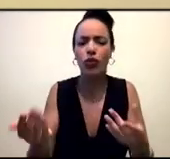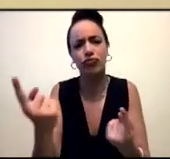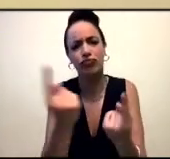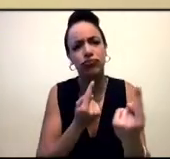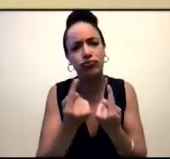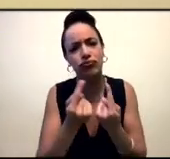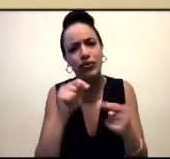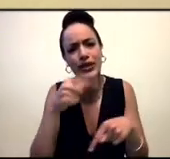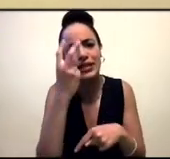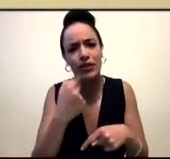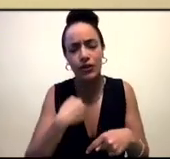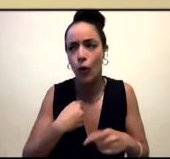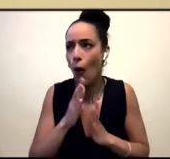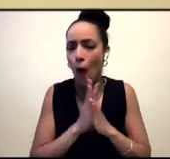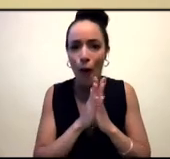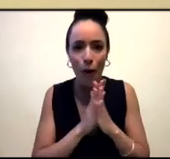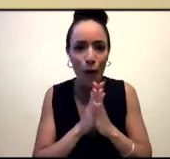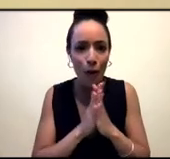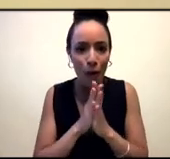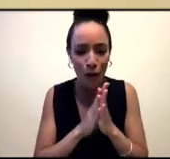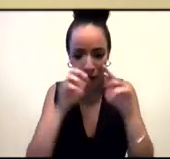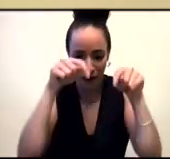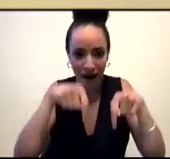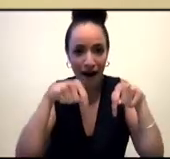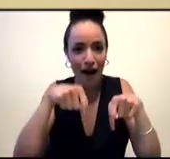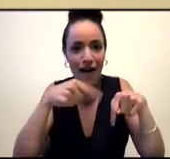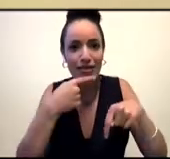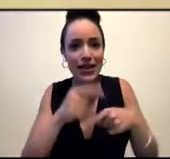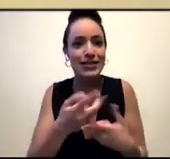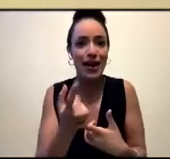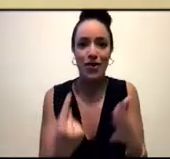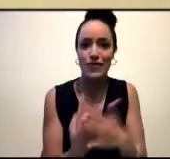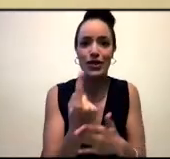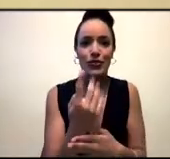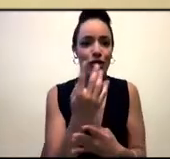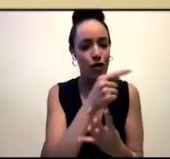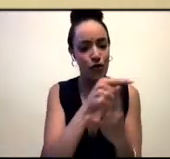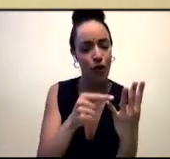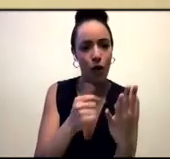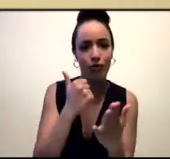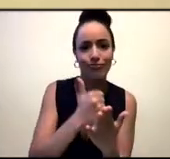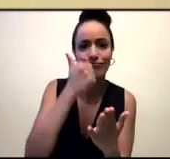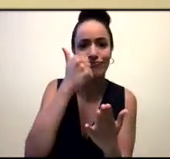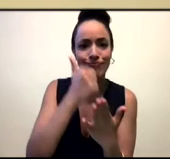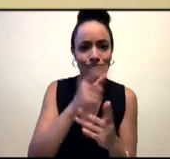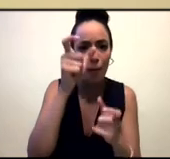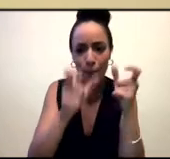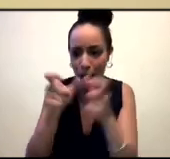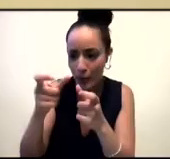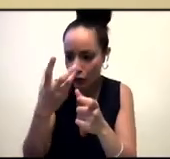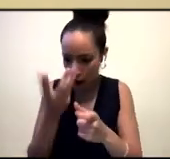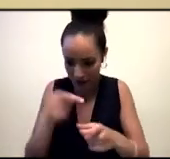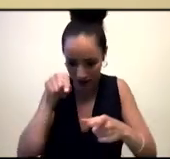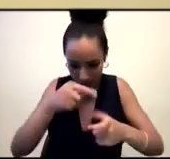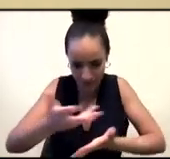so excited that we have this space with these four amazing people to have this conversation. In curating this